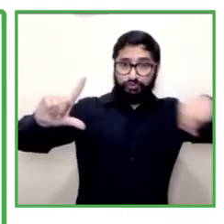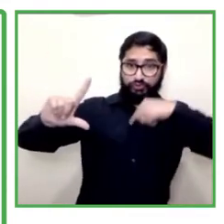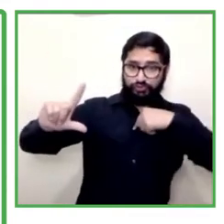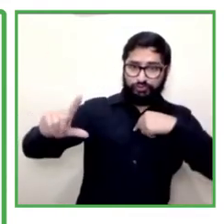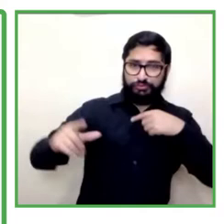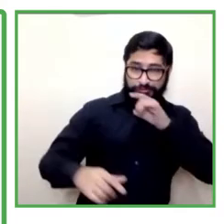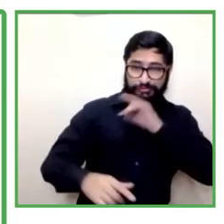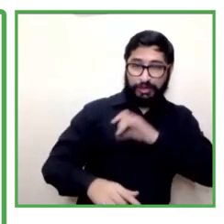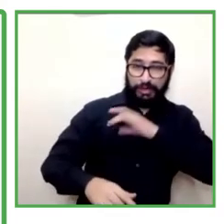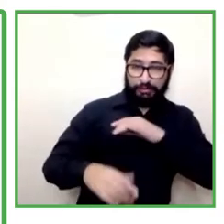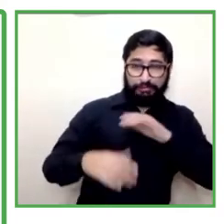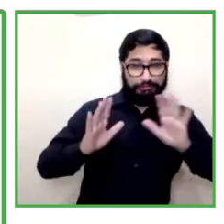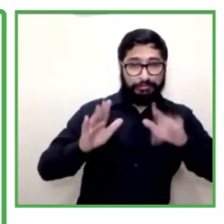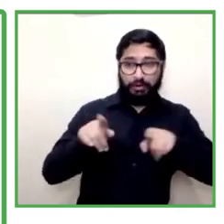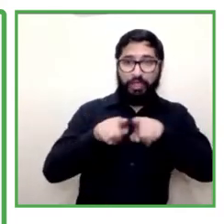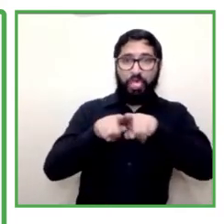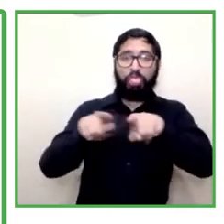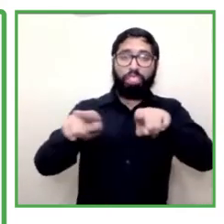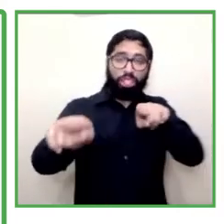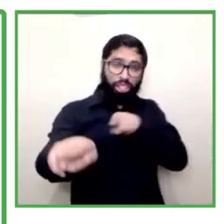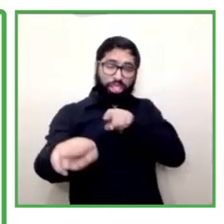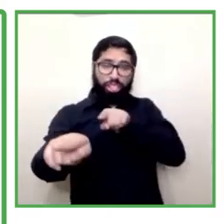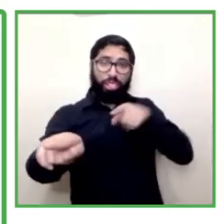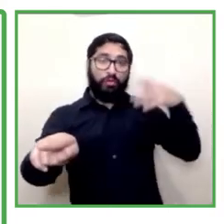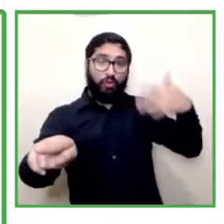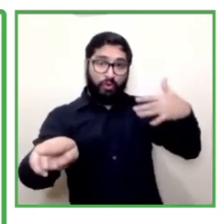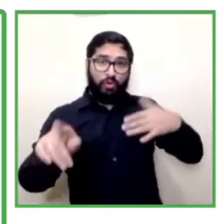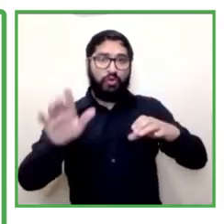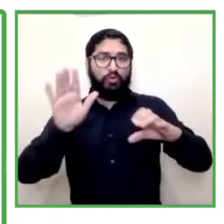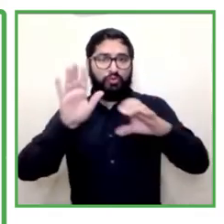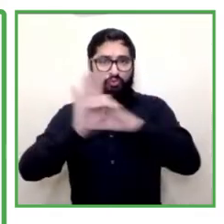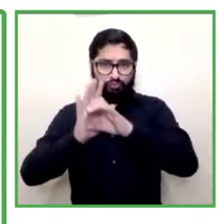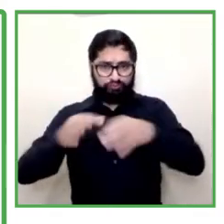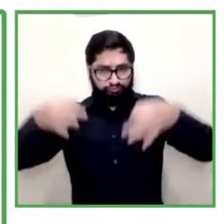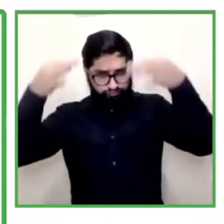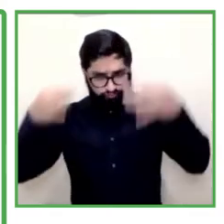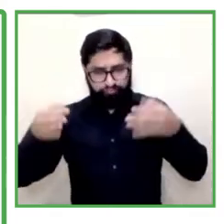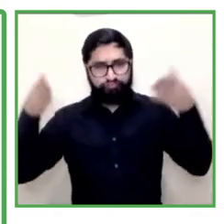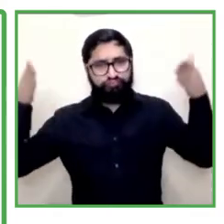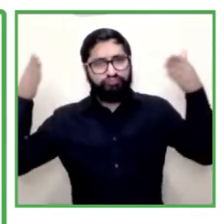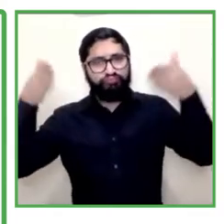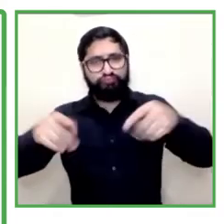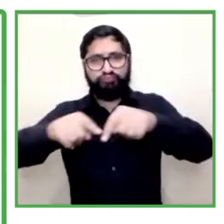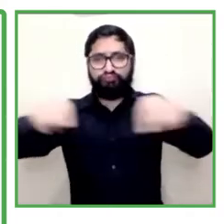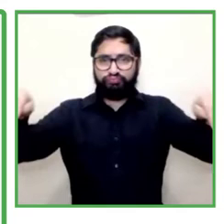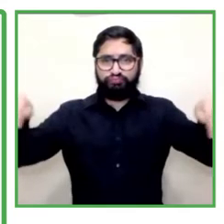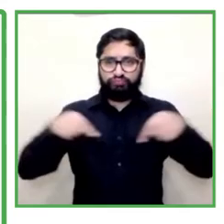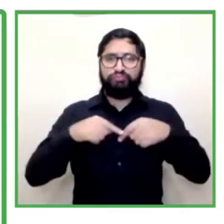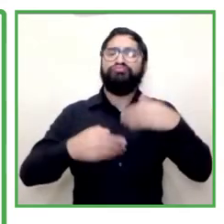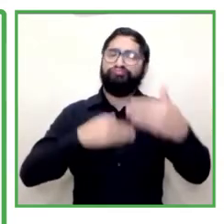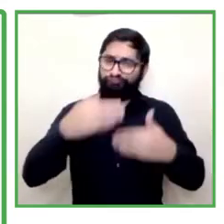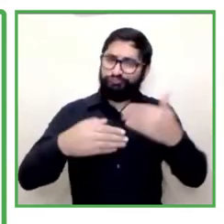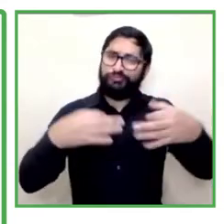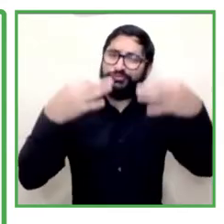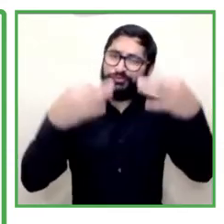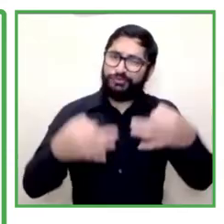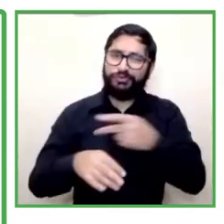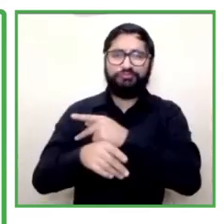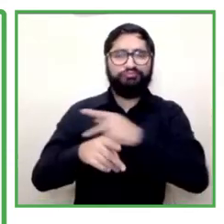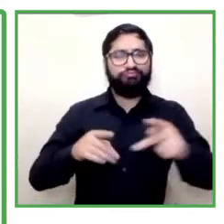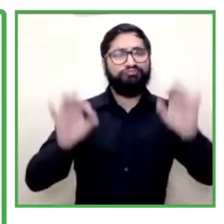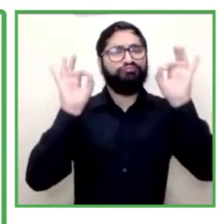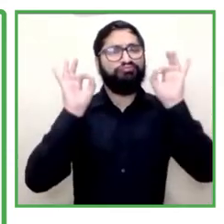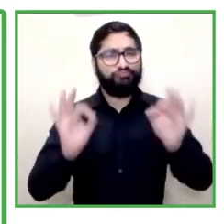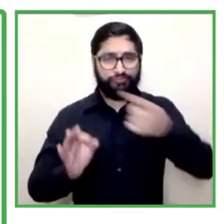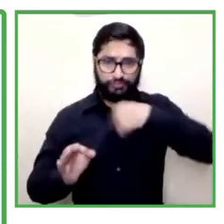behind so to create this safe protected space where we can accompany them and we can be productive